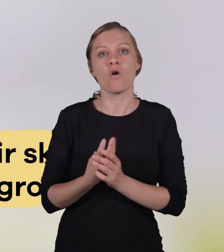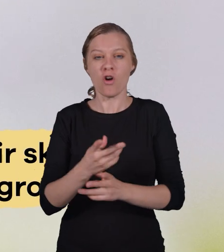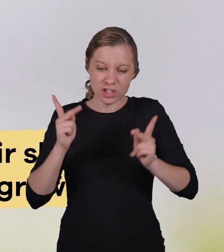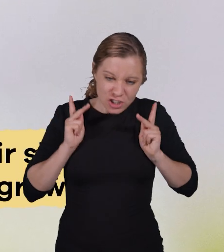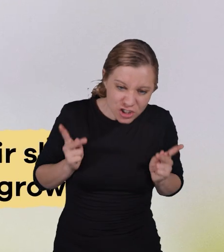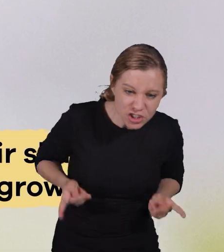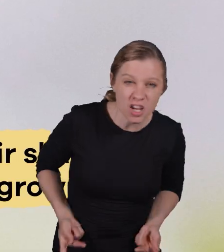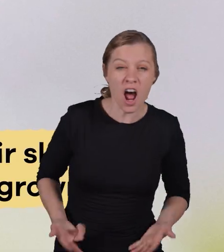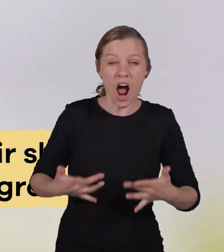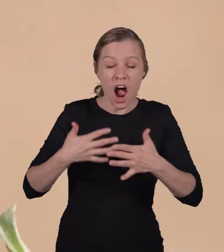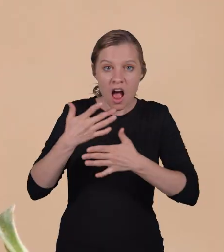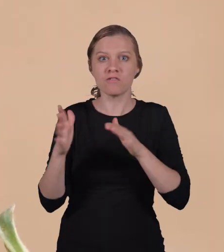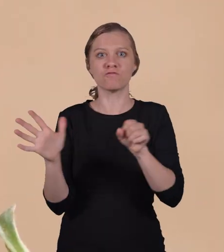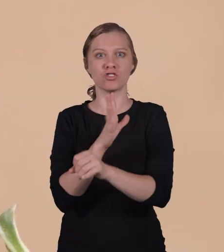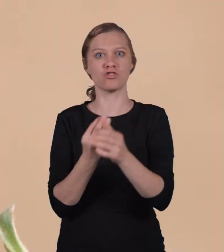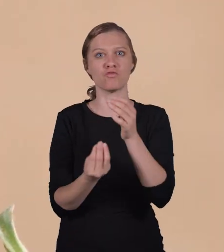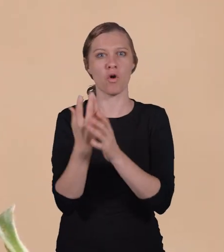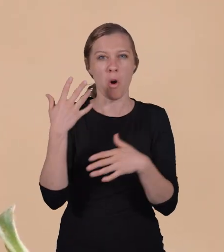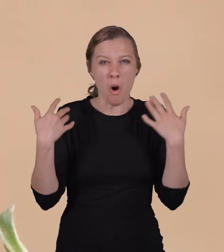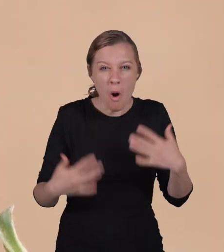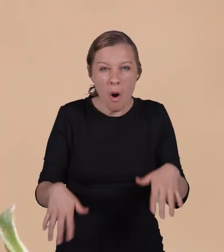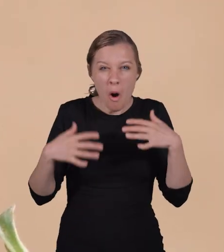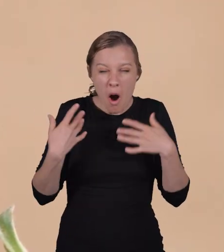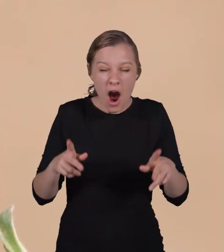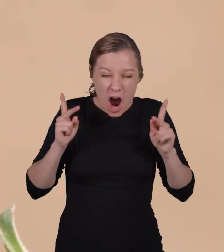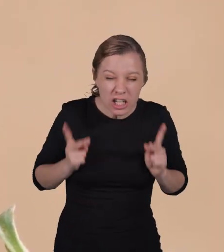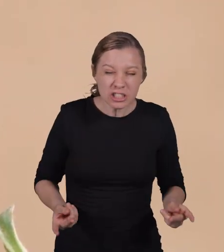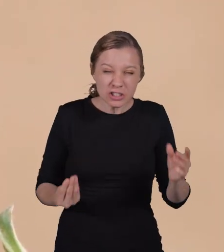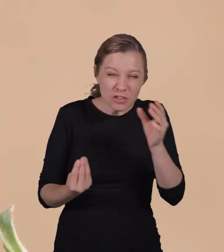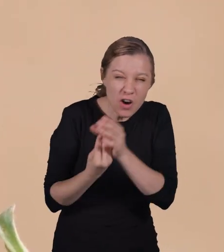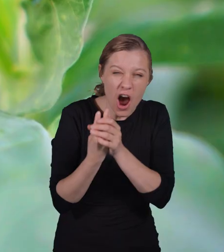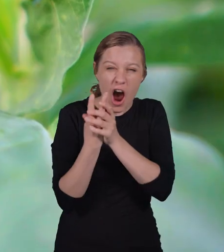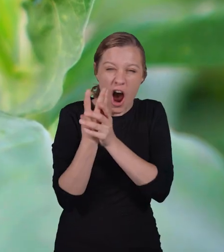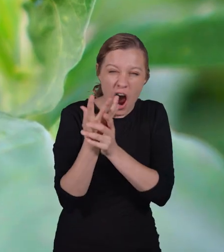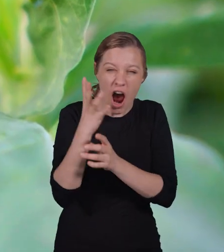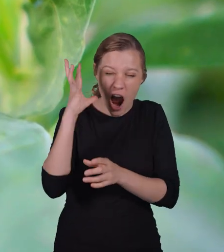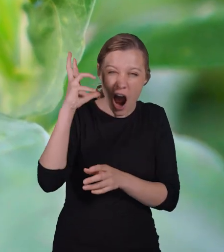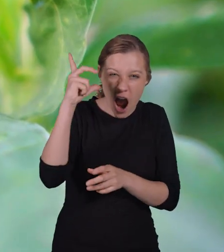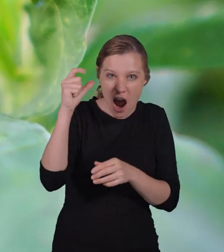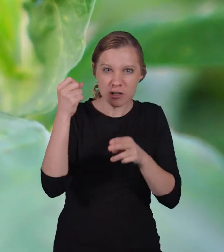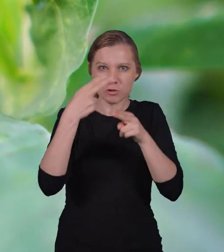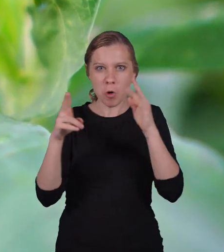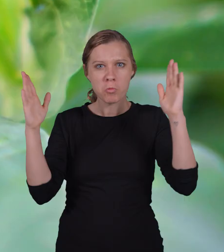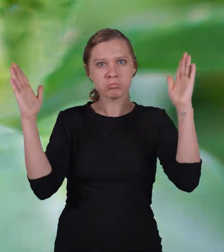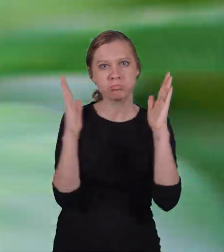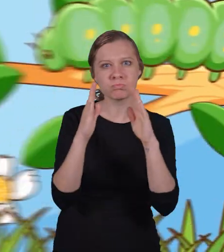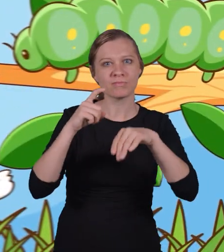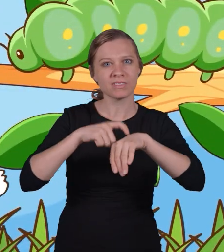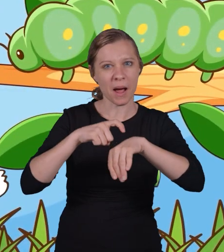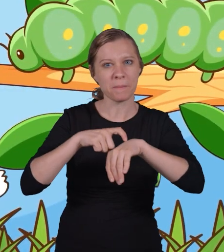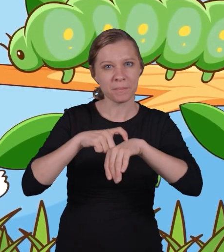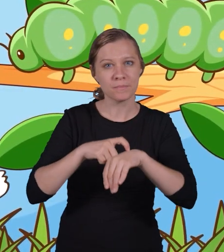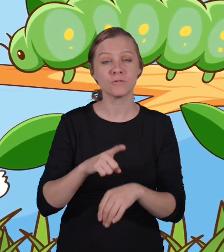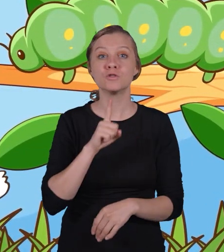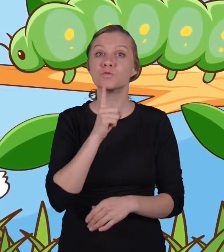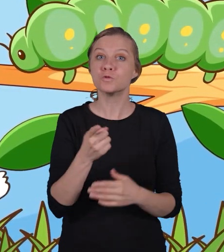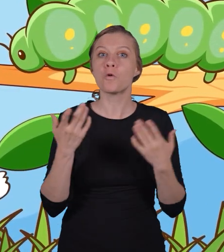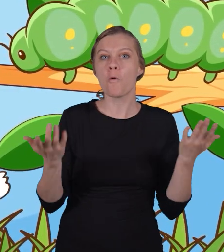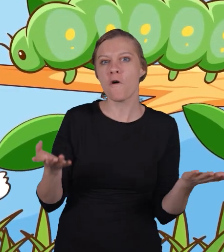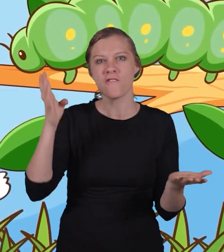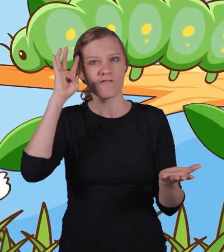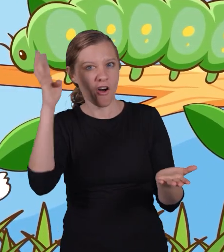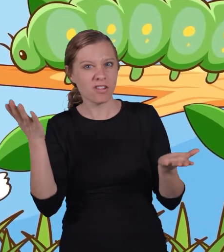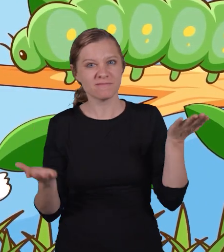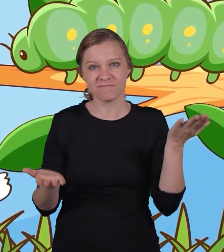they are fully grown. That is a tremendous amount of growth in a short amount of time. True or